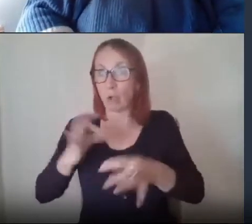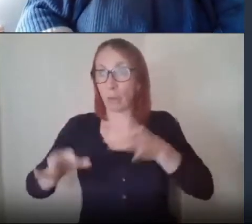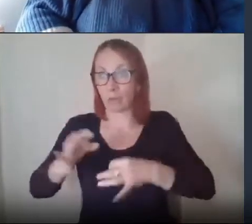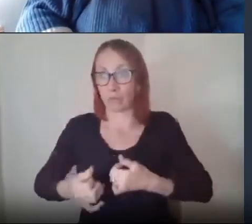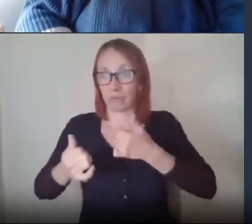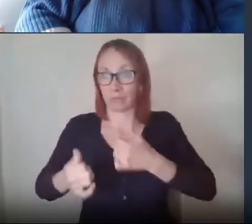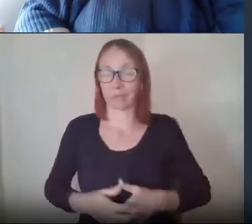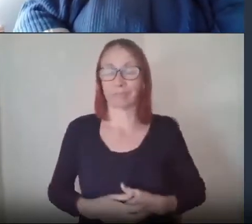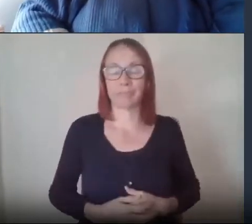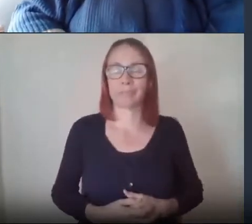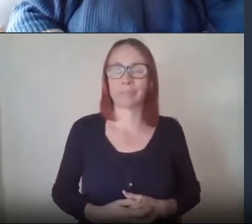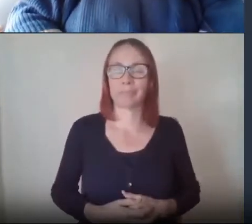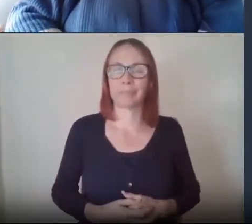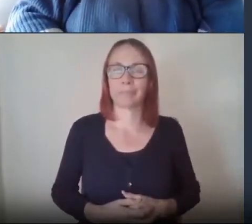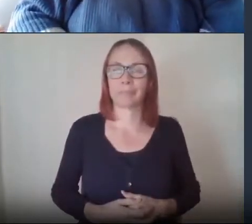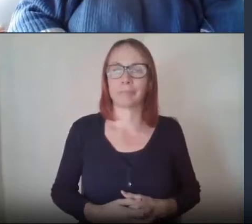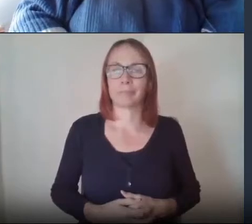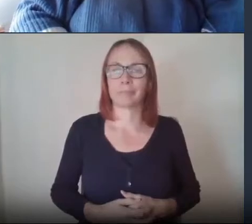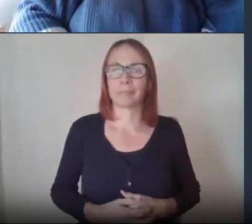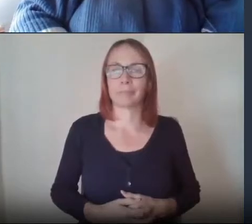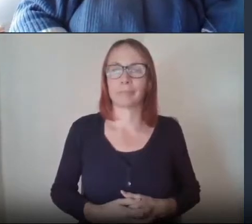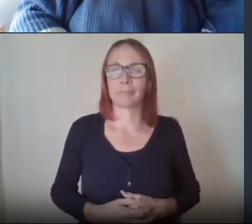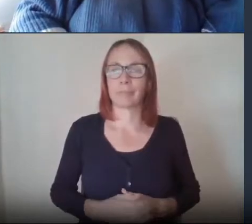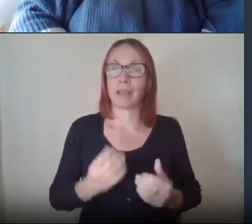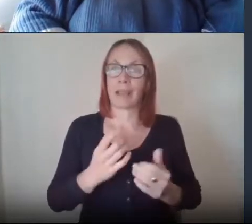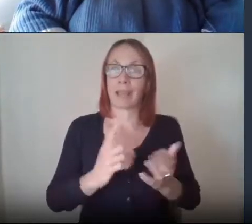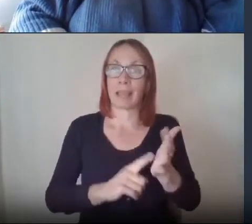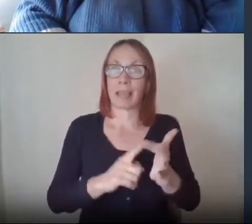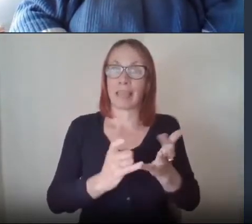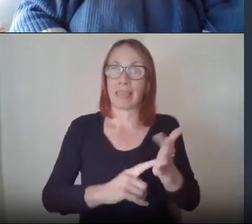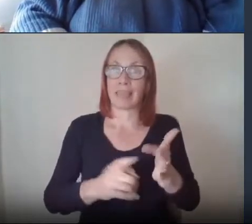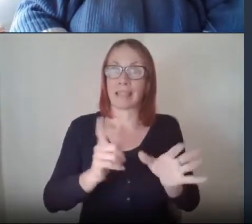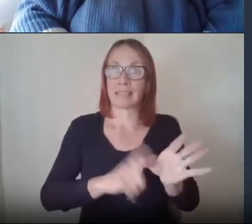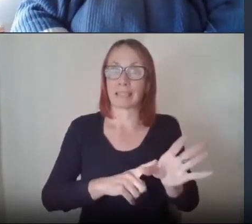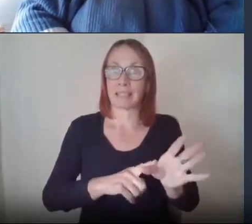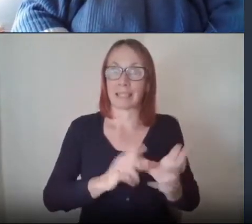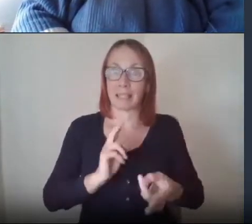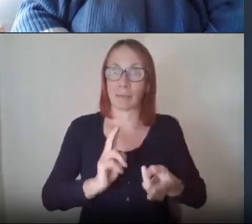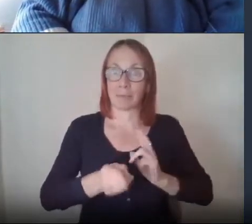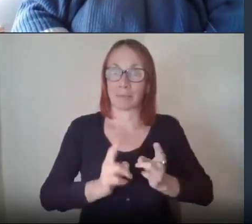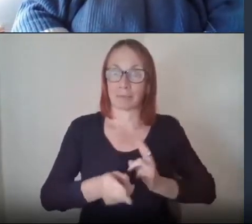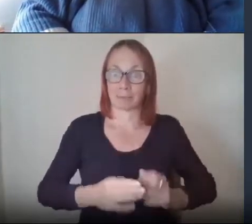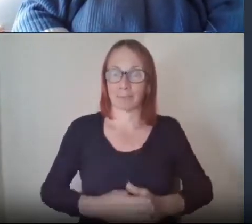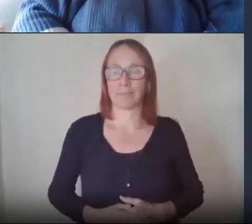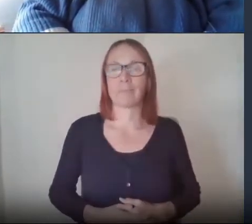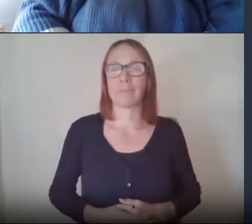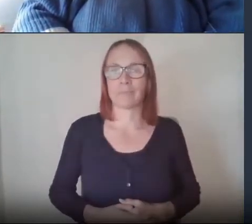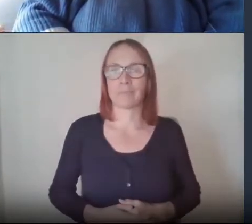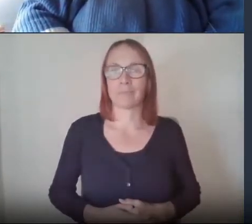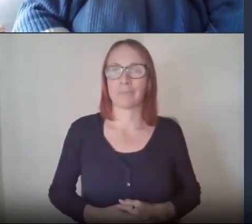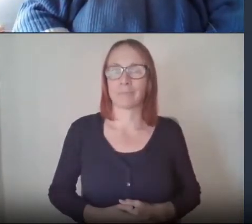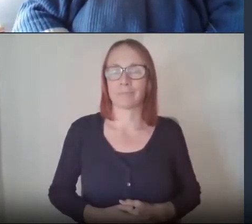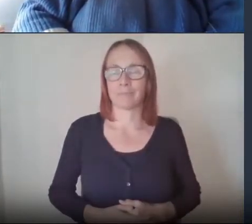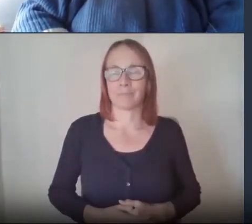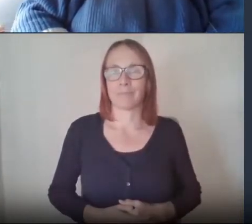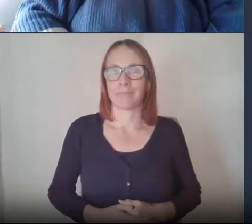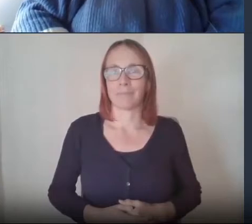um we have leslie again for us today so welcome back